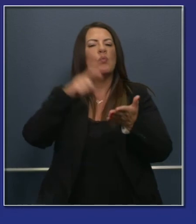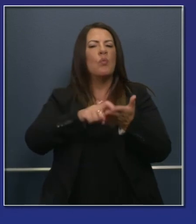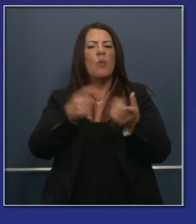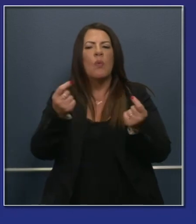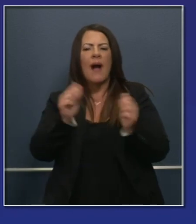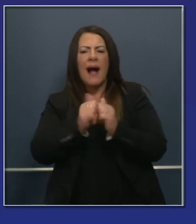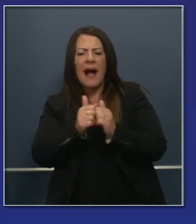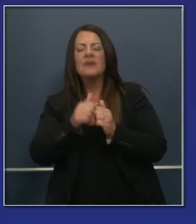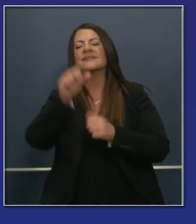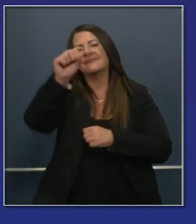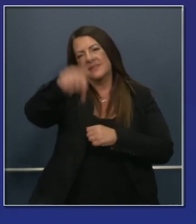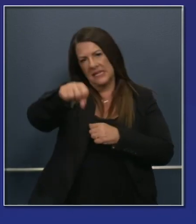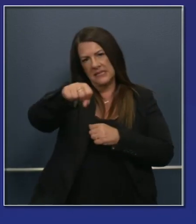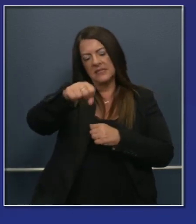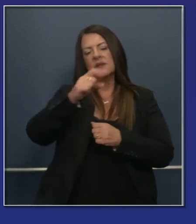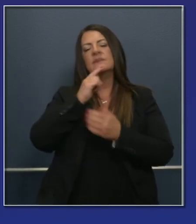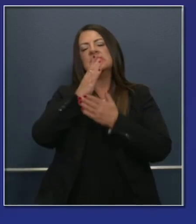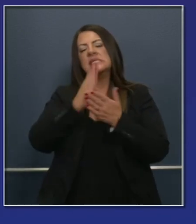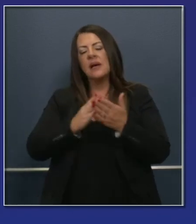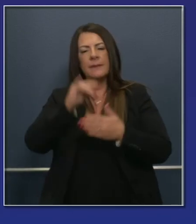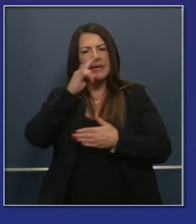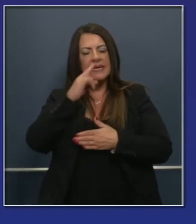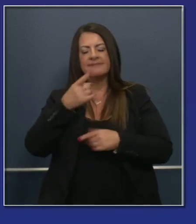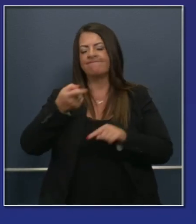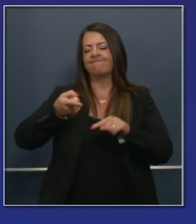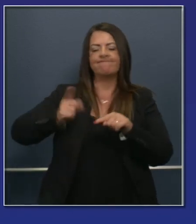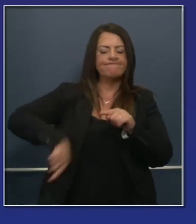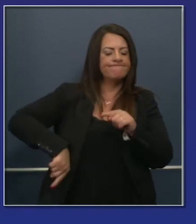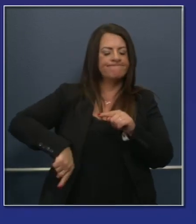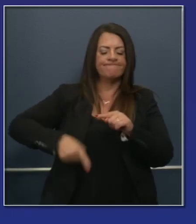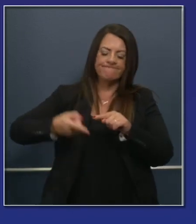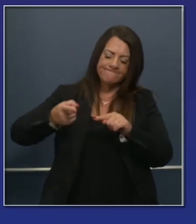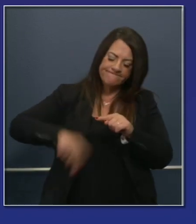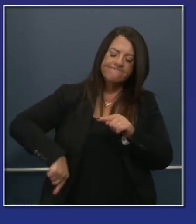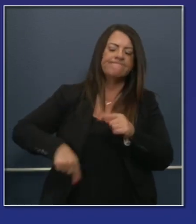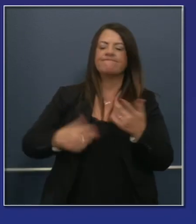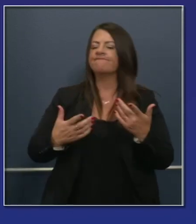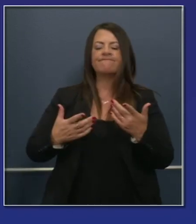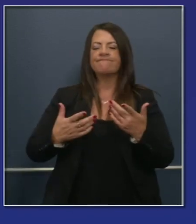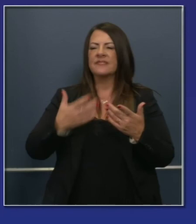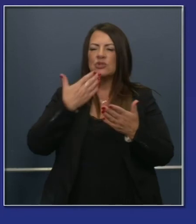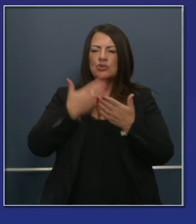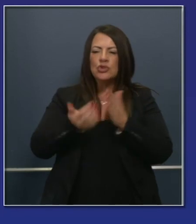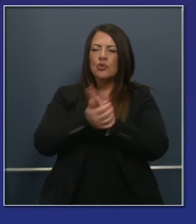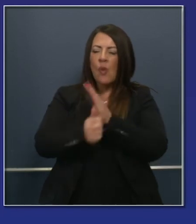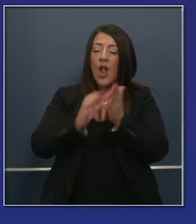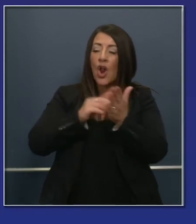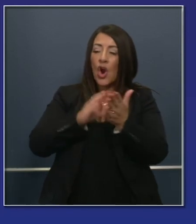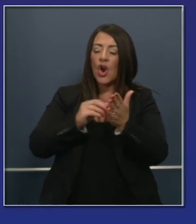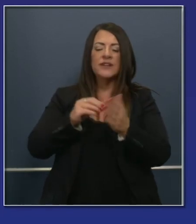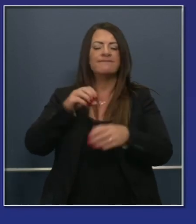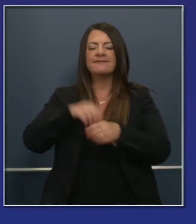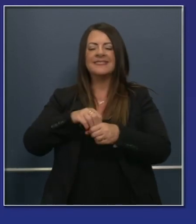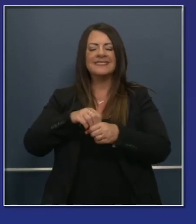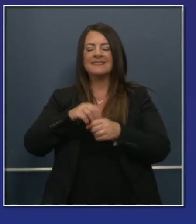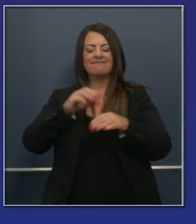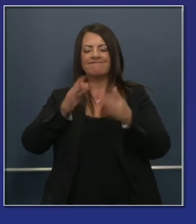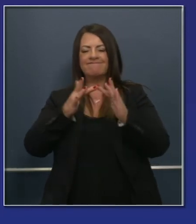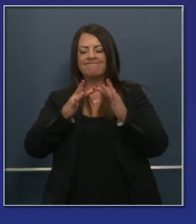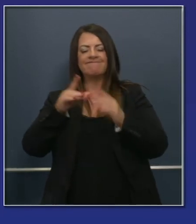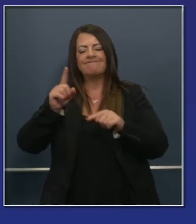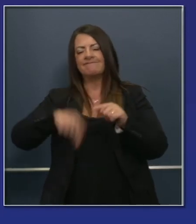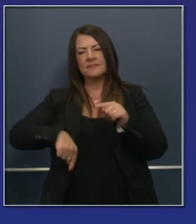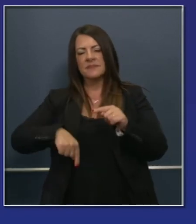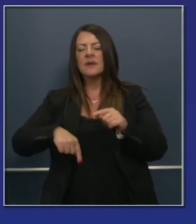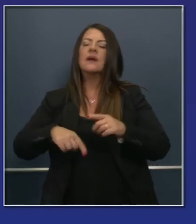that there are simply kids that will never, ever have that quality learning that we all desire to advance online, no